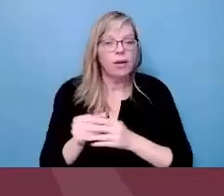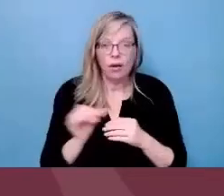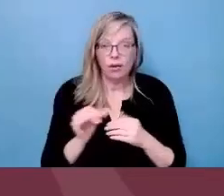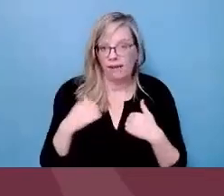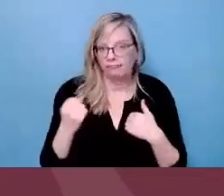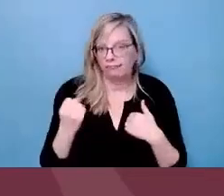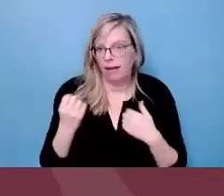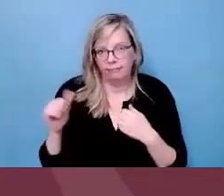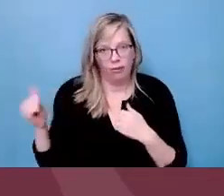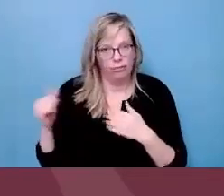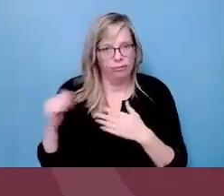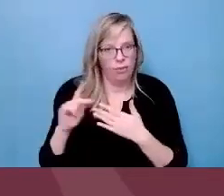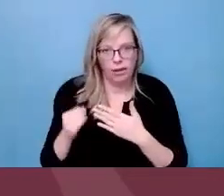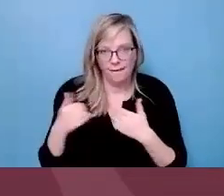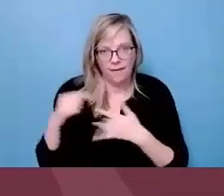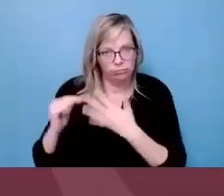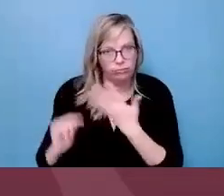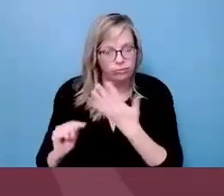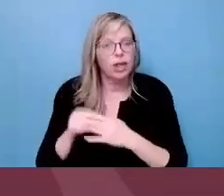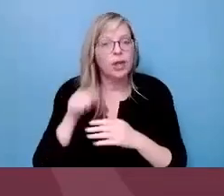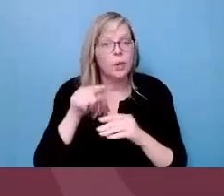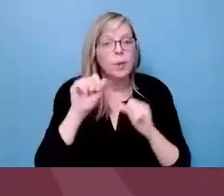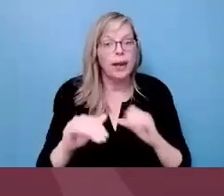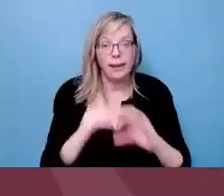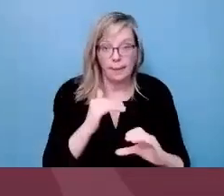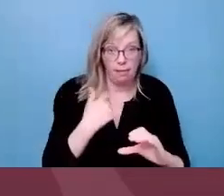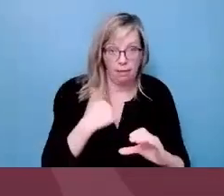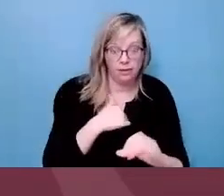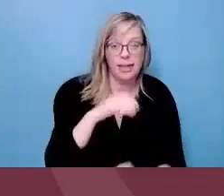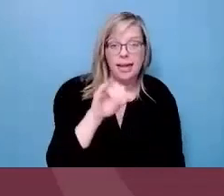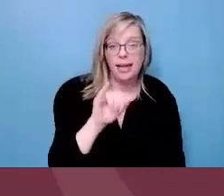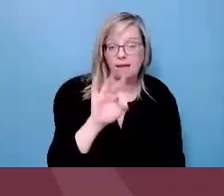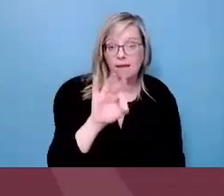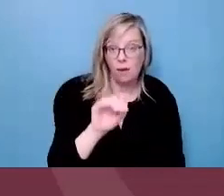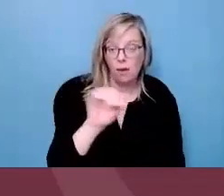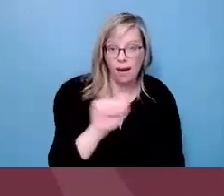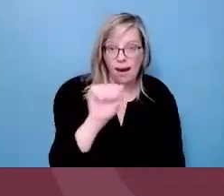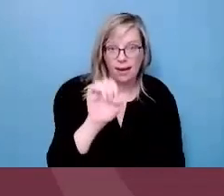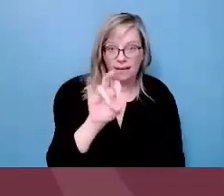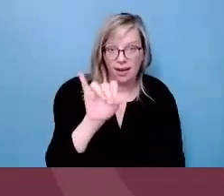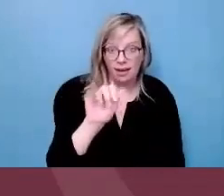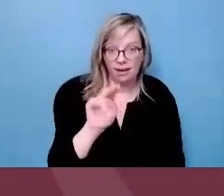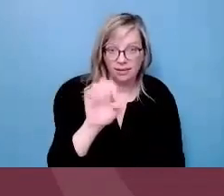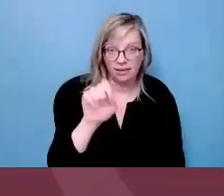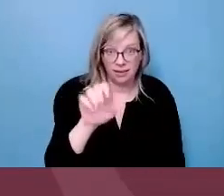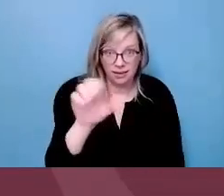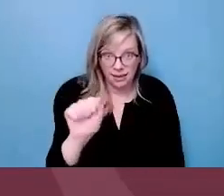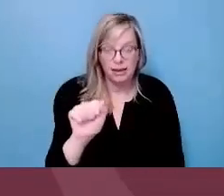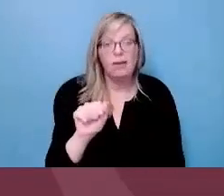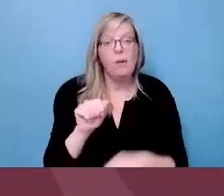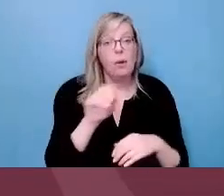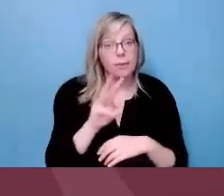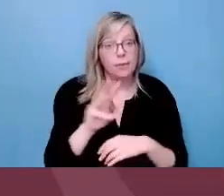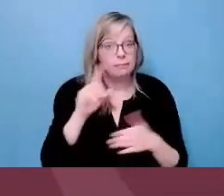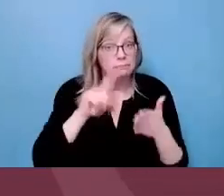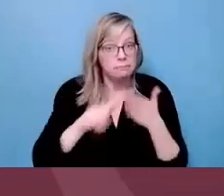And we have many other projects as well that are ongoing. So please email us at info at aviance.ca and see